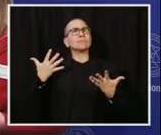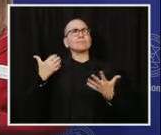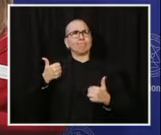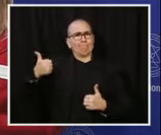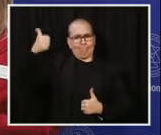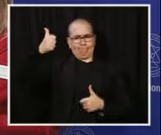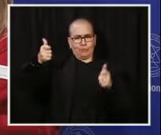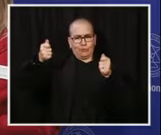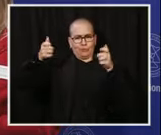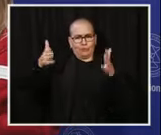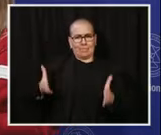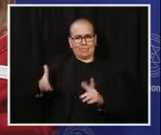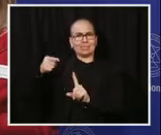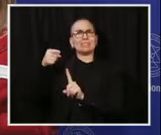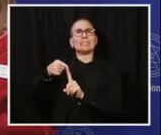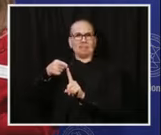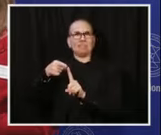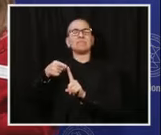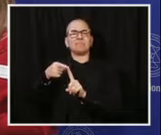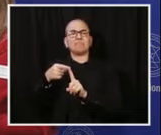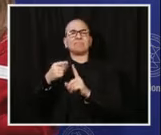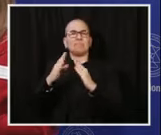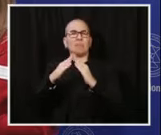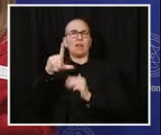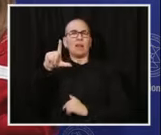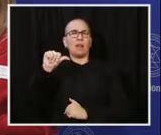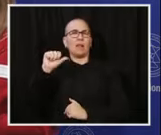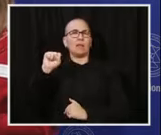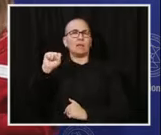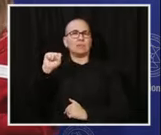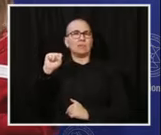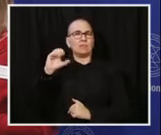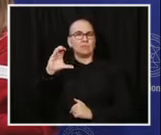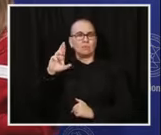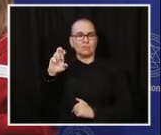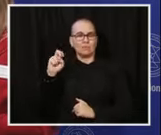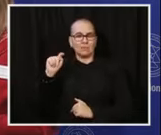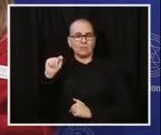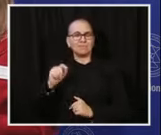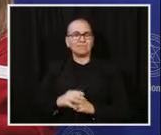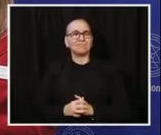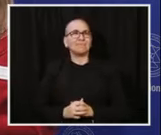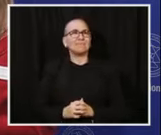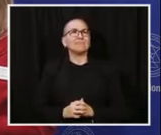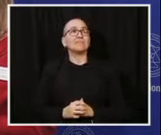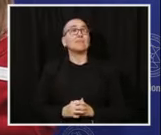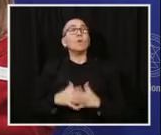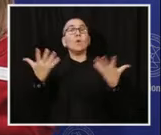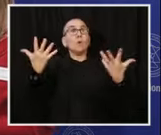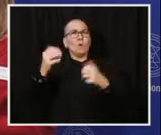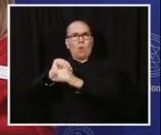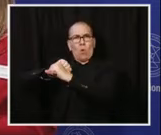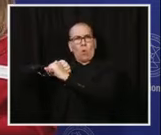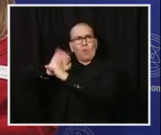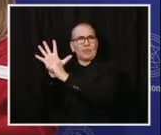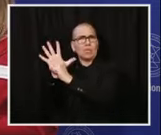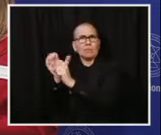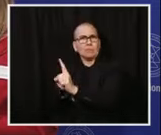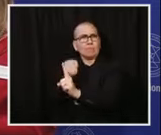I'd like to discuss how community spread is affecting our assisted living facility, our residents, families, and staff.